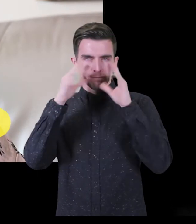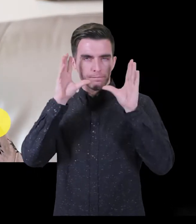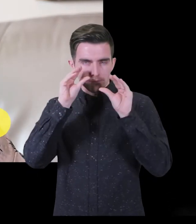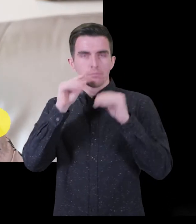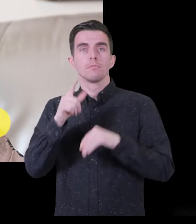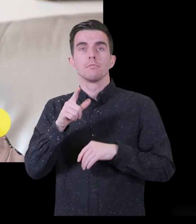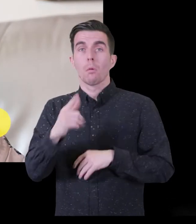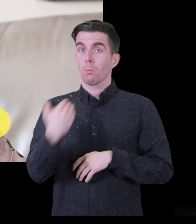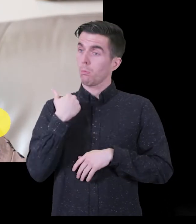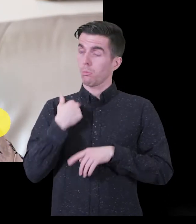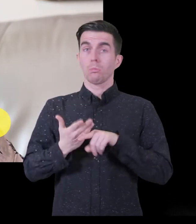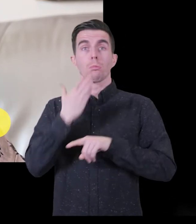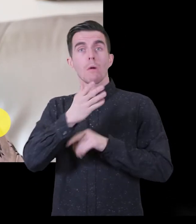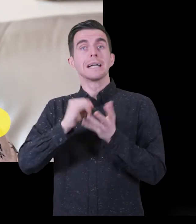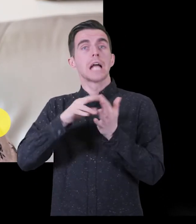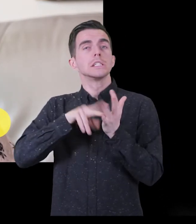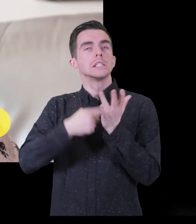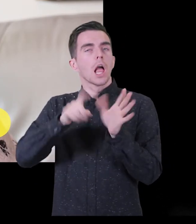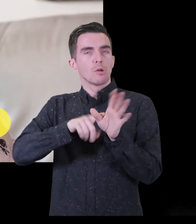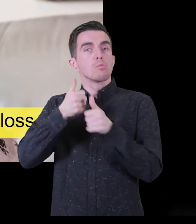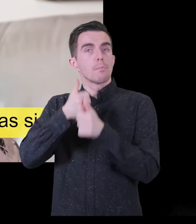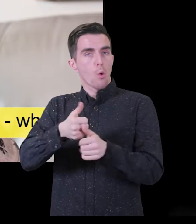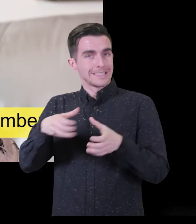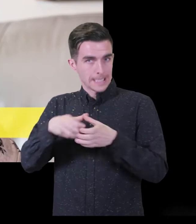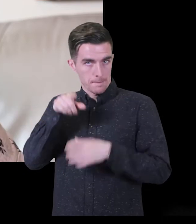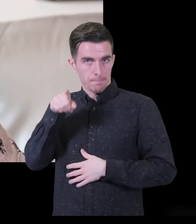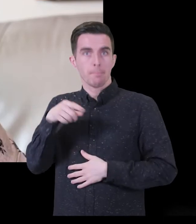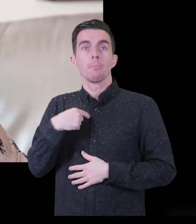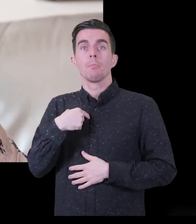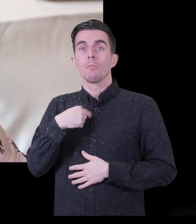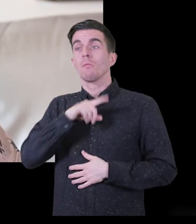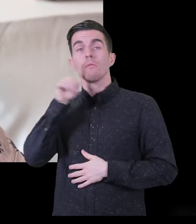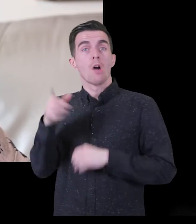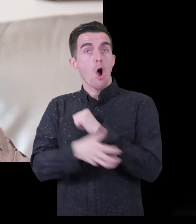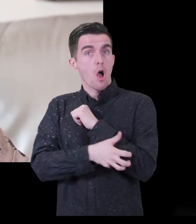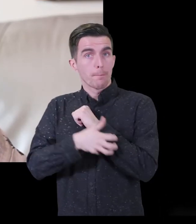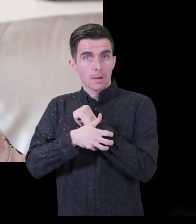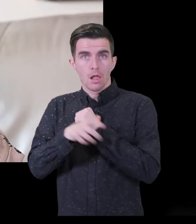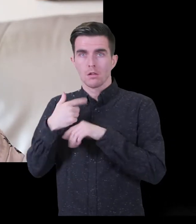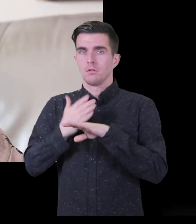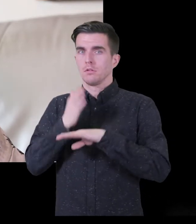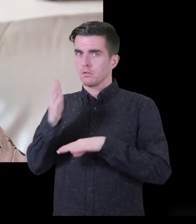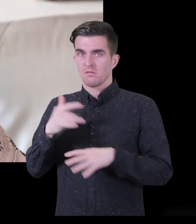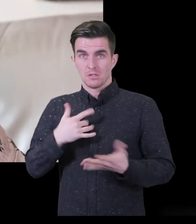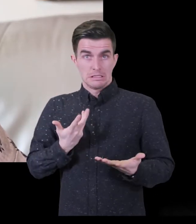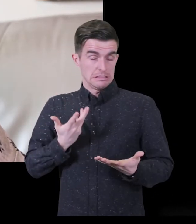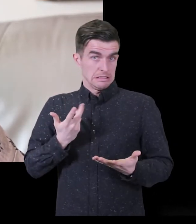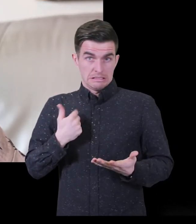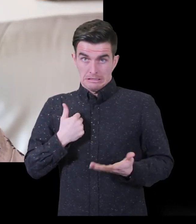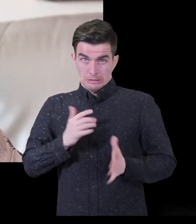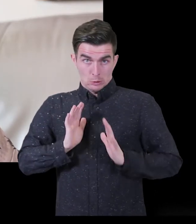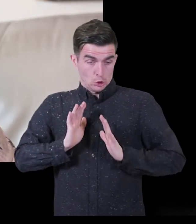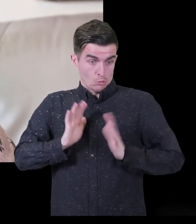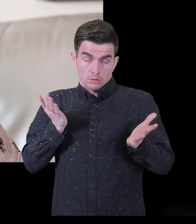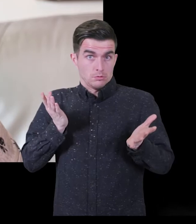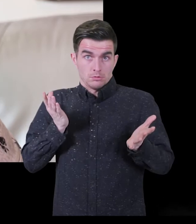sensory support team through the hospital I was attending and I felt at first I really didn't want anybody to